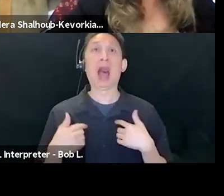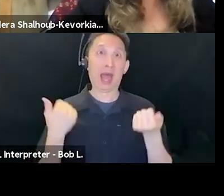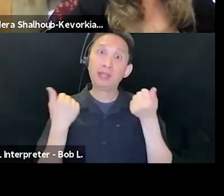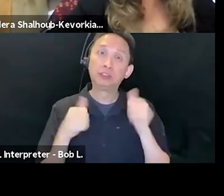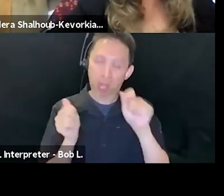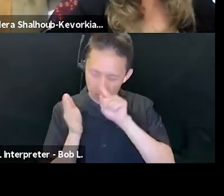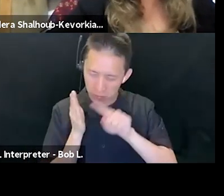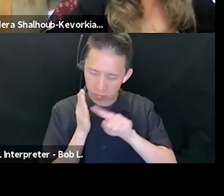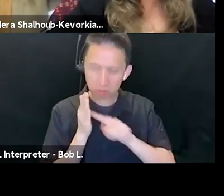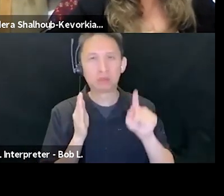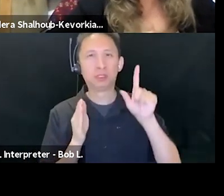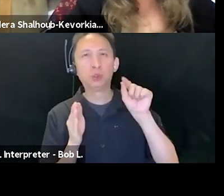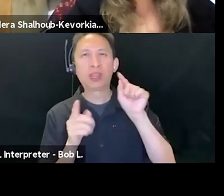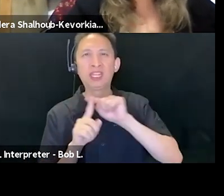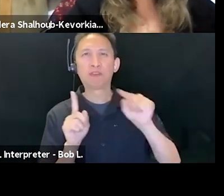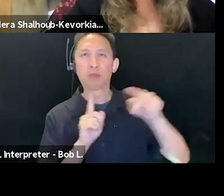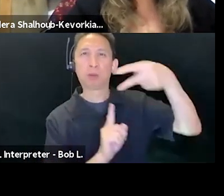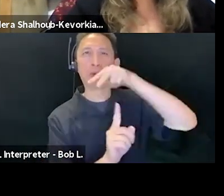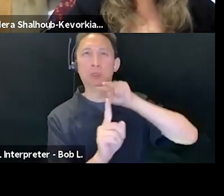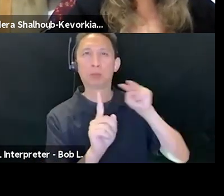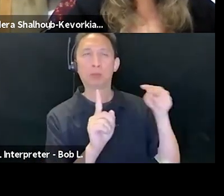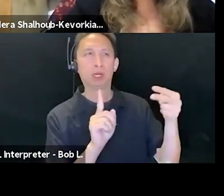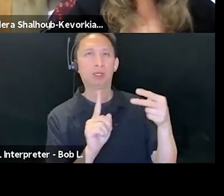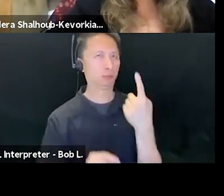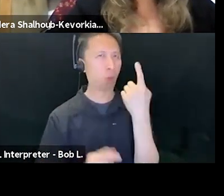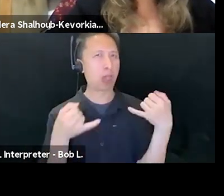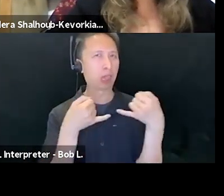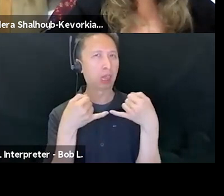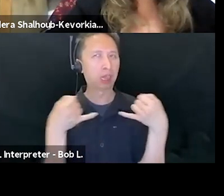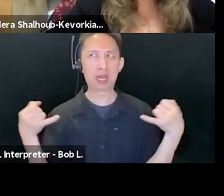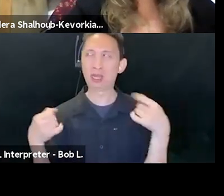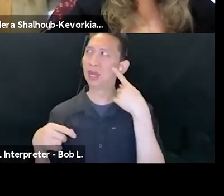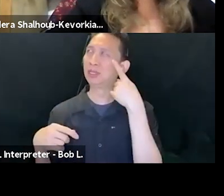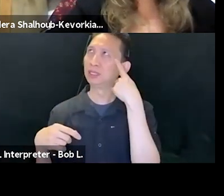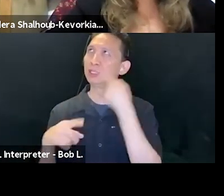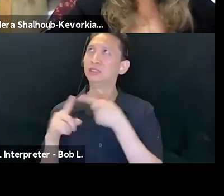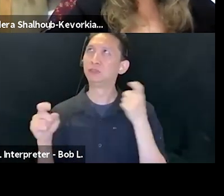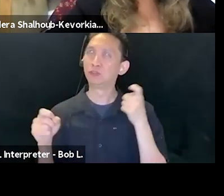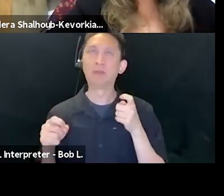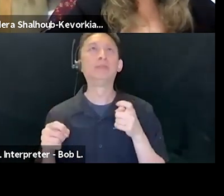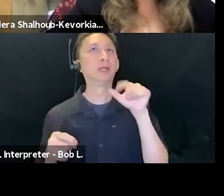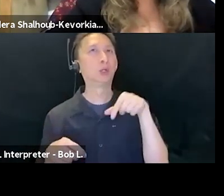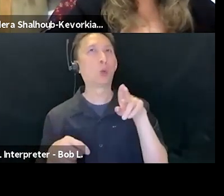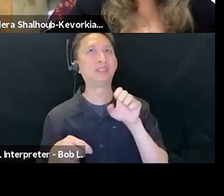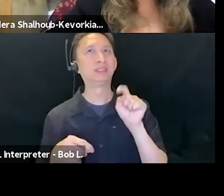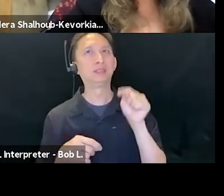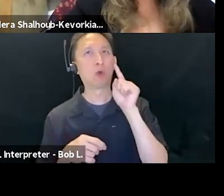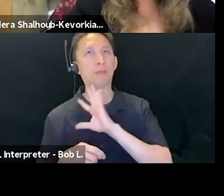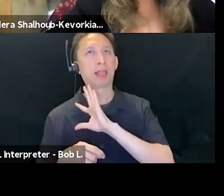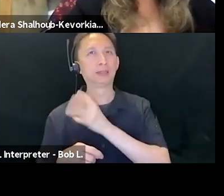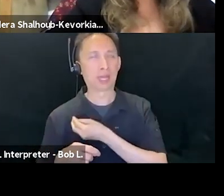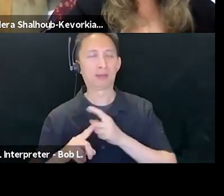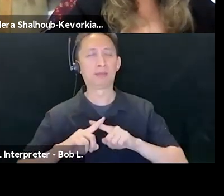possibilities. The one I kept coming back to is a line, I think it's in the question of Palestine, it could be somewhere else. And maybe it's one of those lines that he